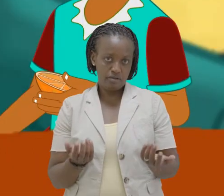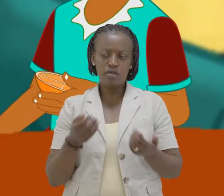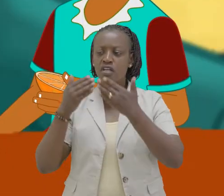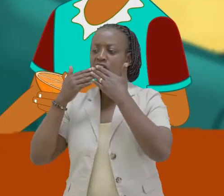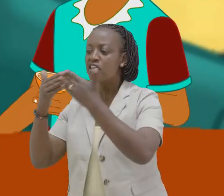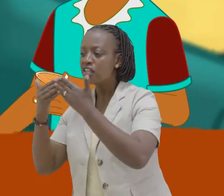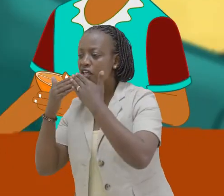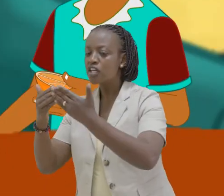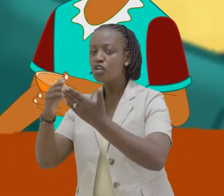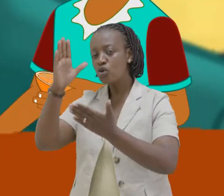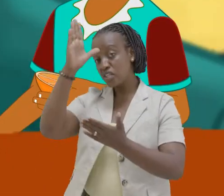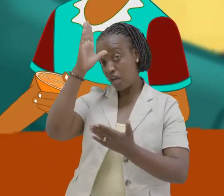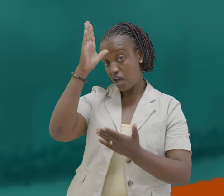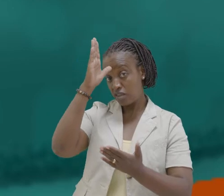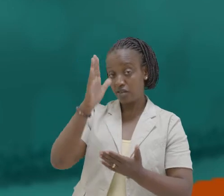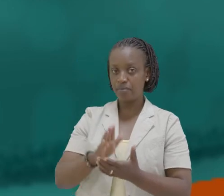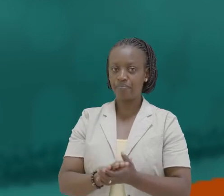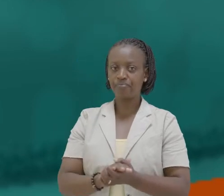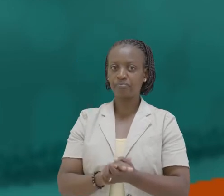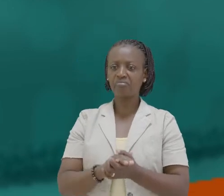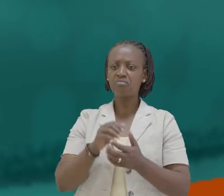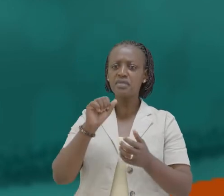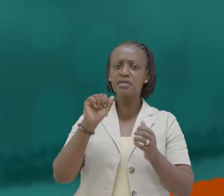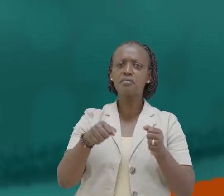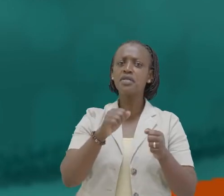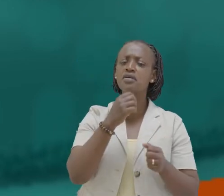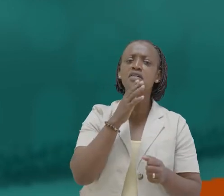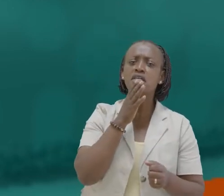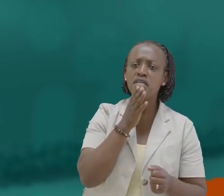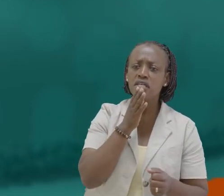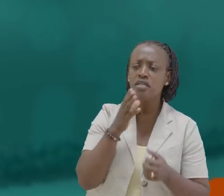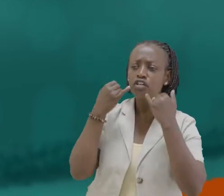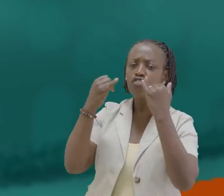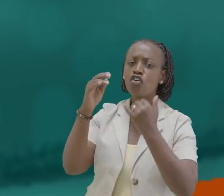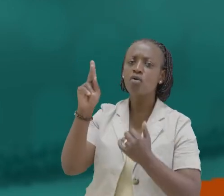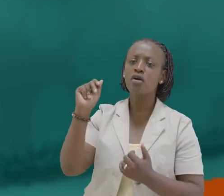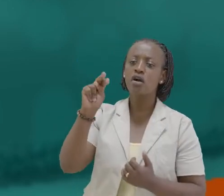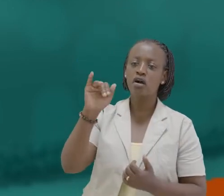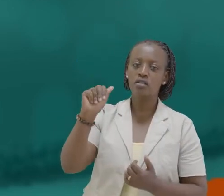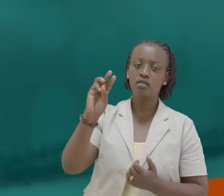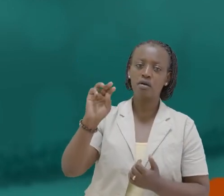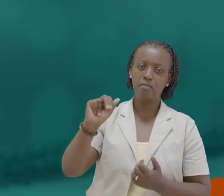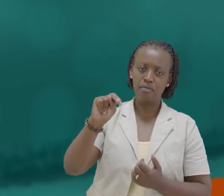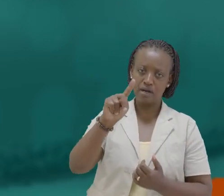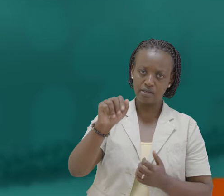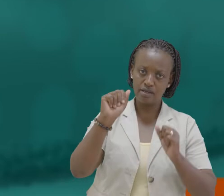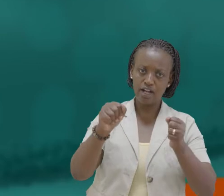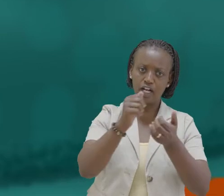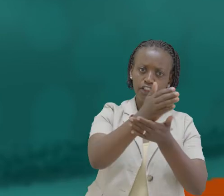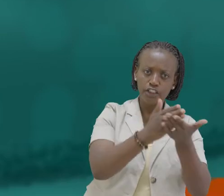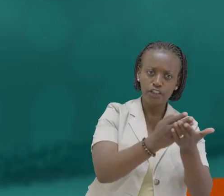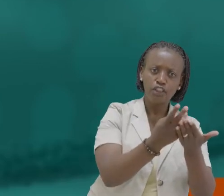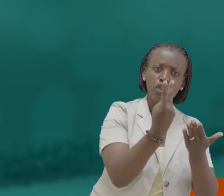Thank you, daddy I can't wait to take, Ganya Manza That we can divide an orange into